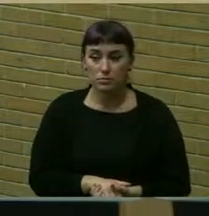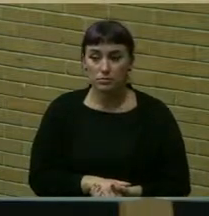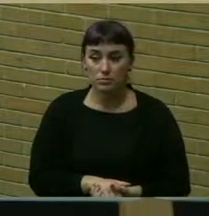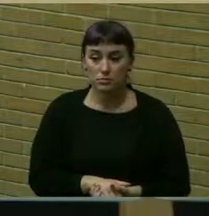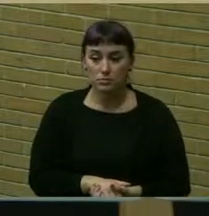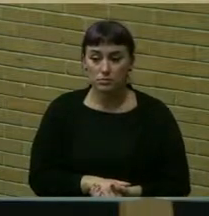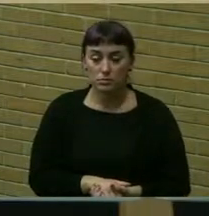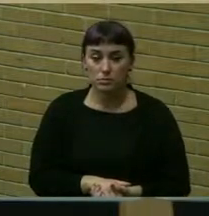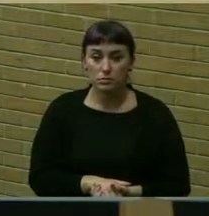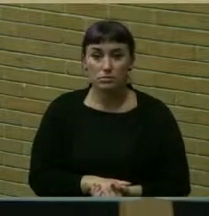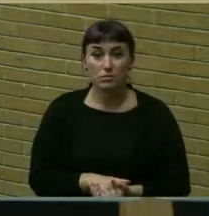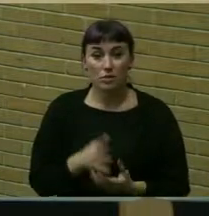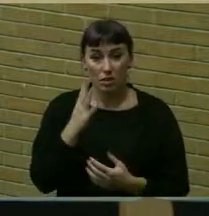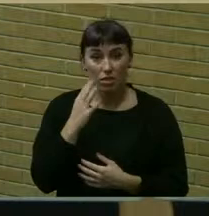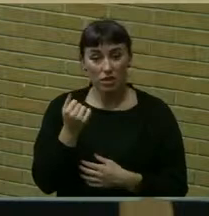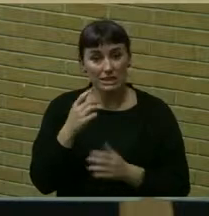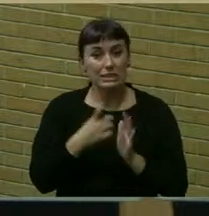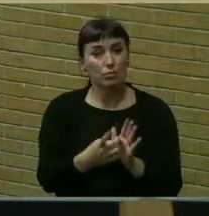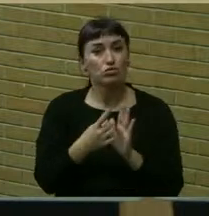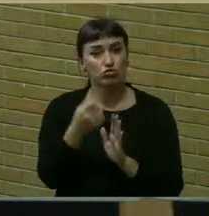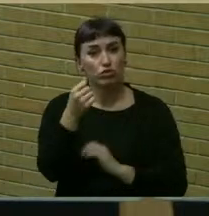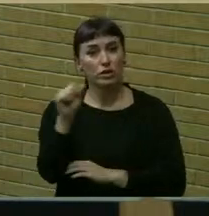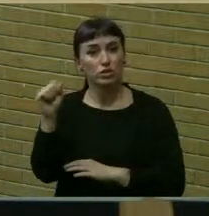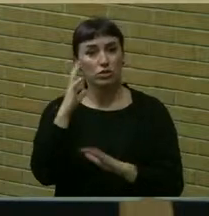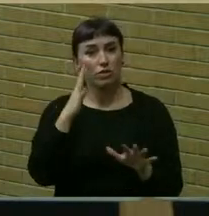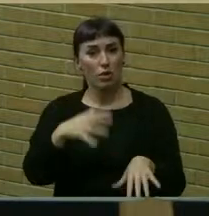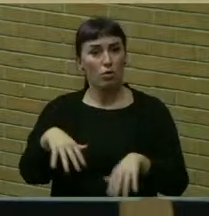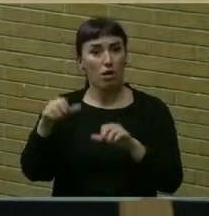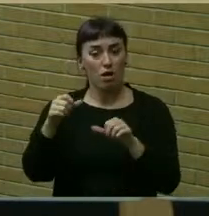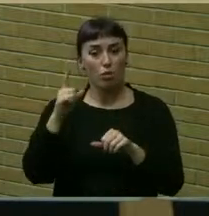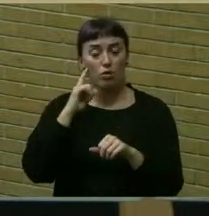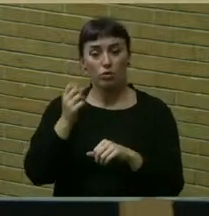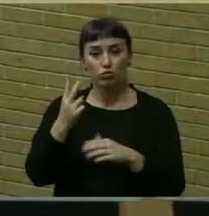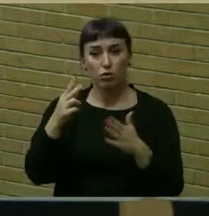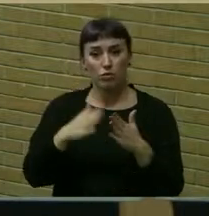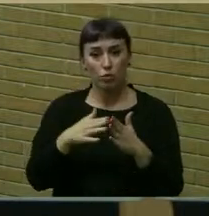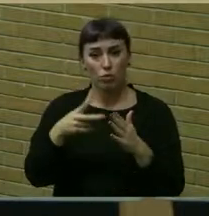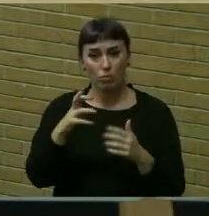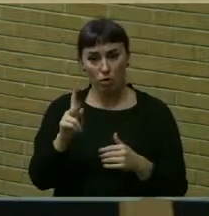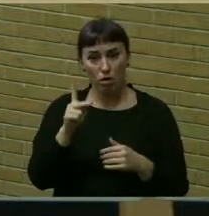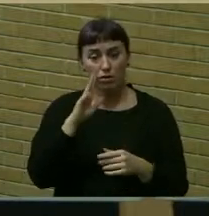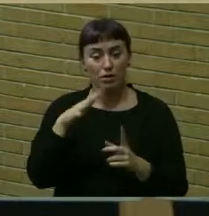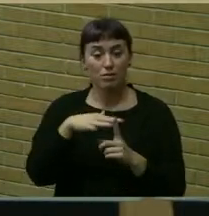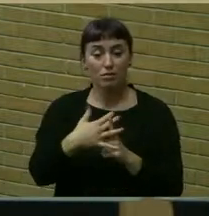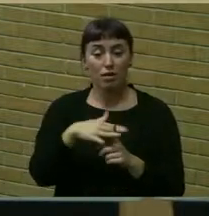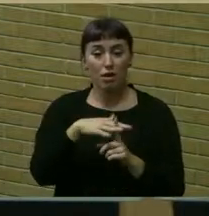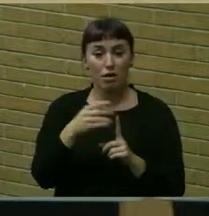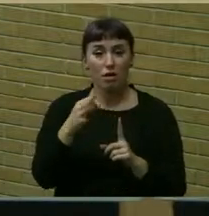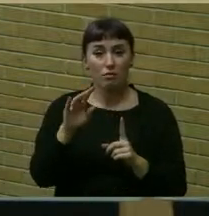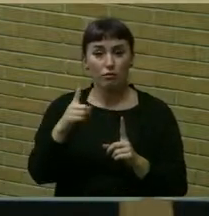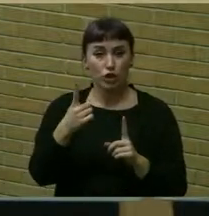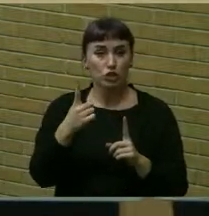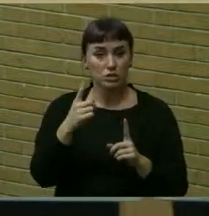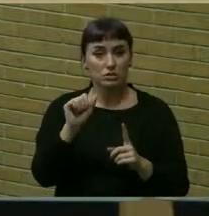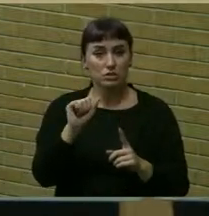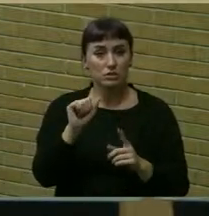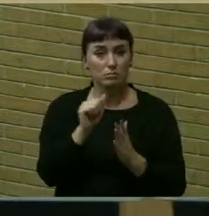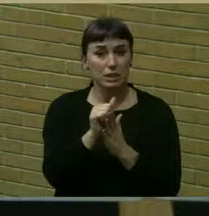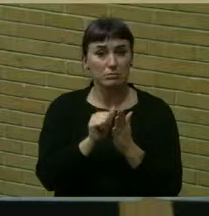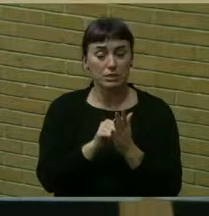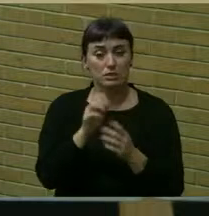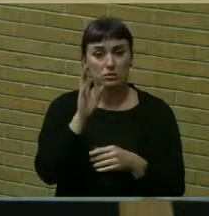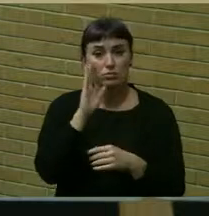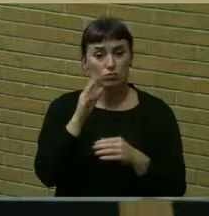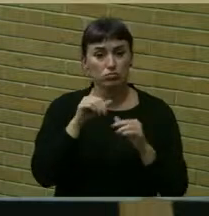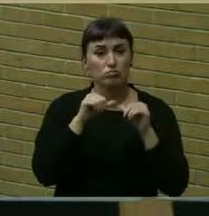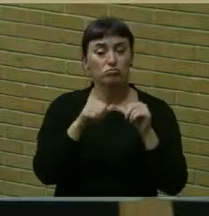the demonstrations that were held in the 12 Corners Park in the context of the First Amendment. We will